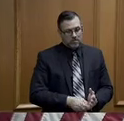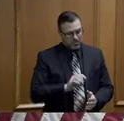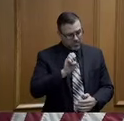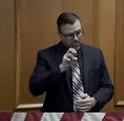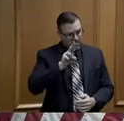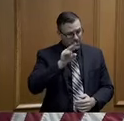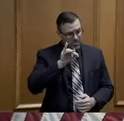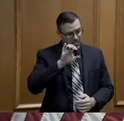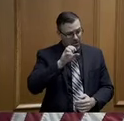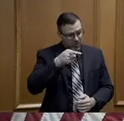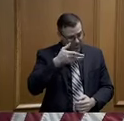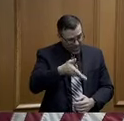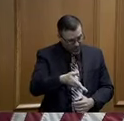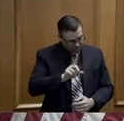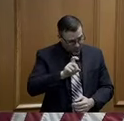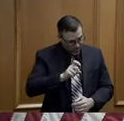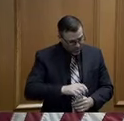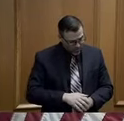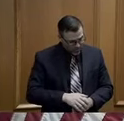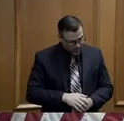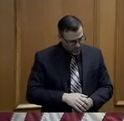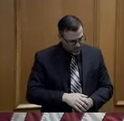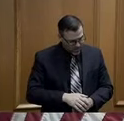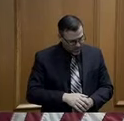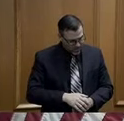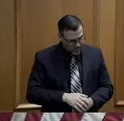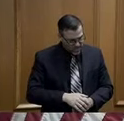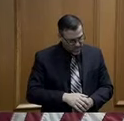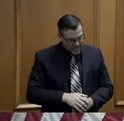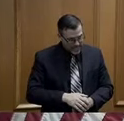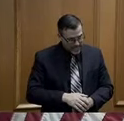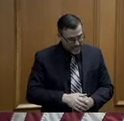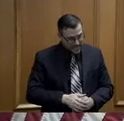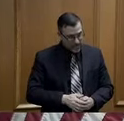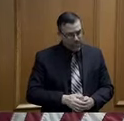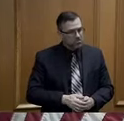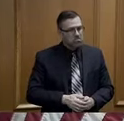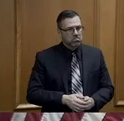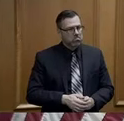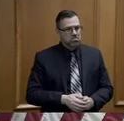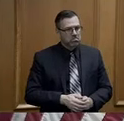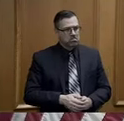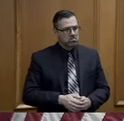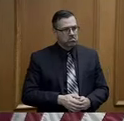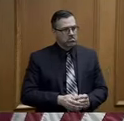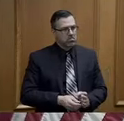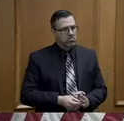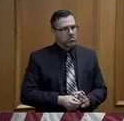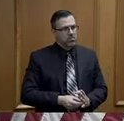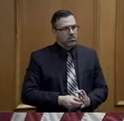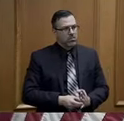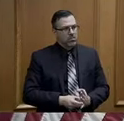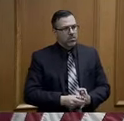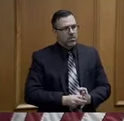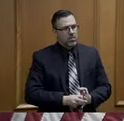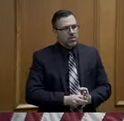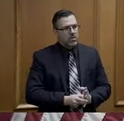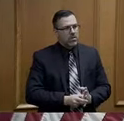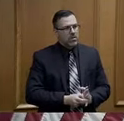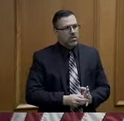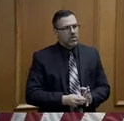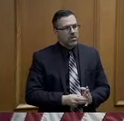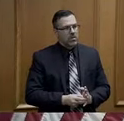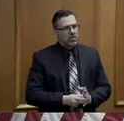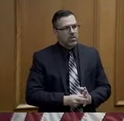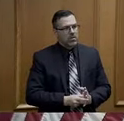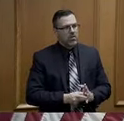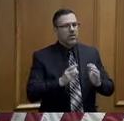Schelzig